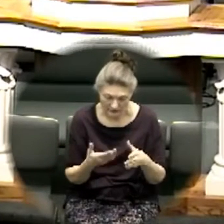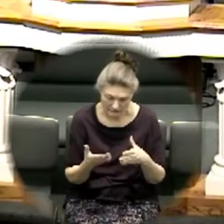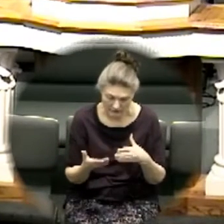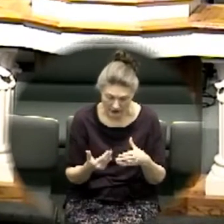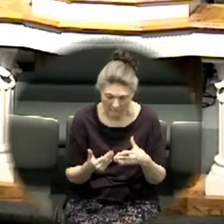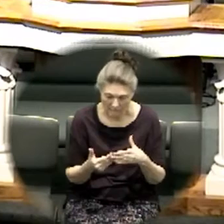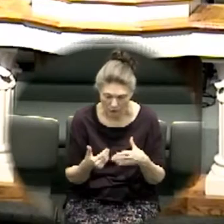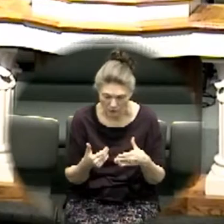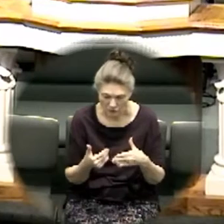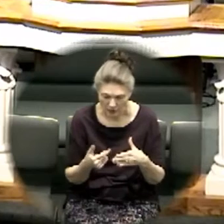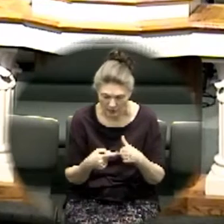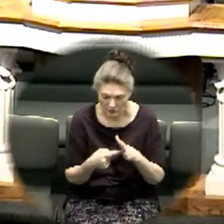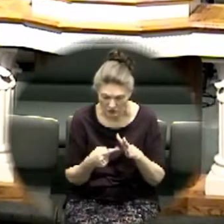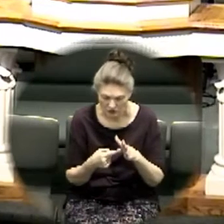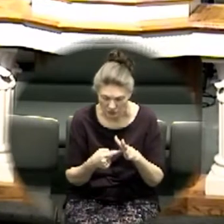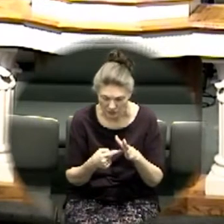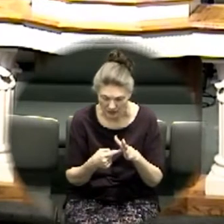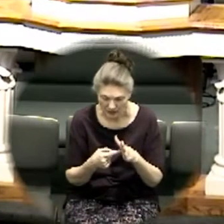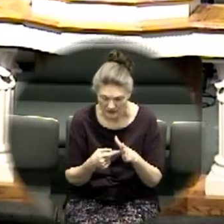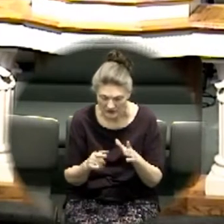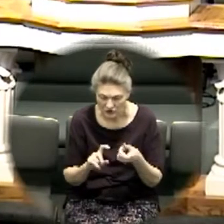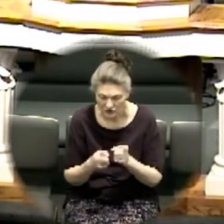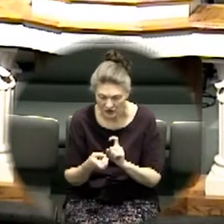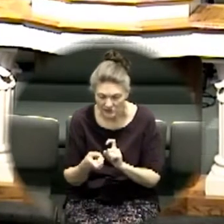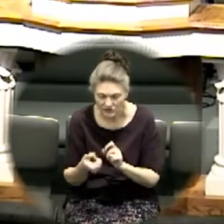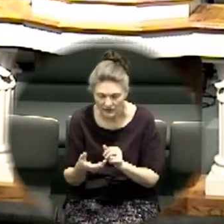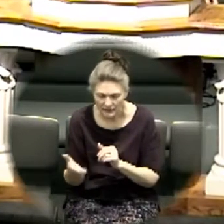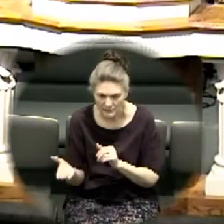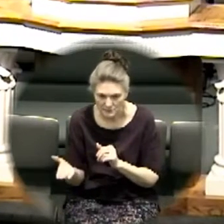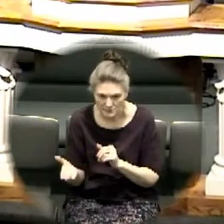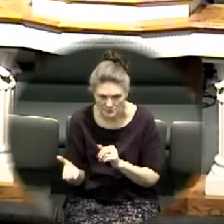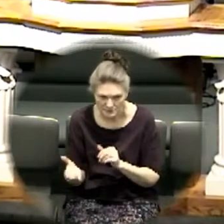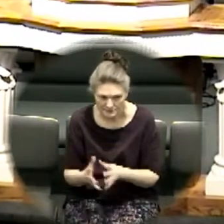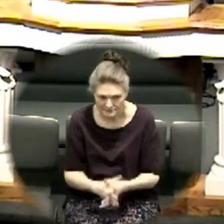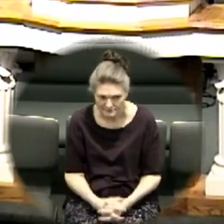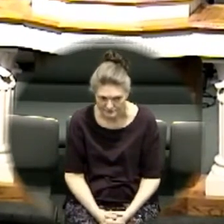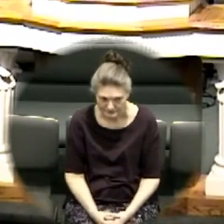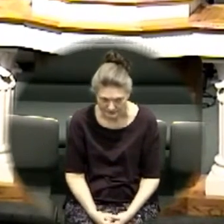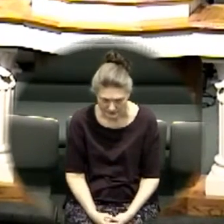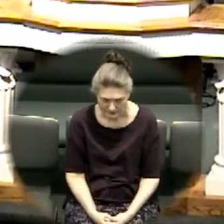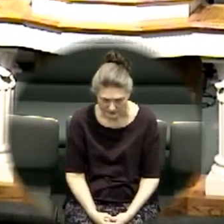of the covenant passed through the Jordan river opposite Jericho